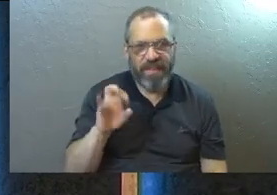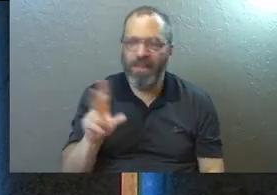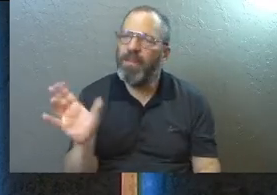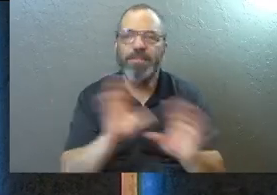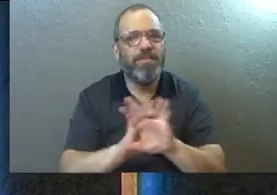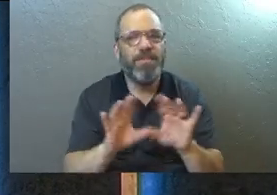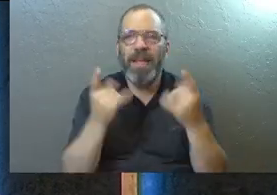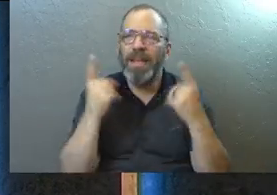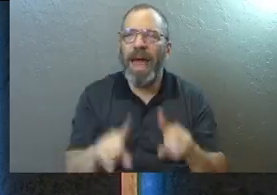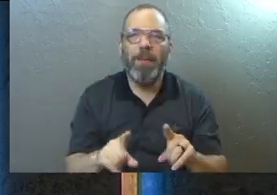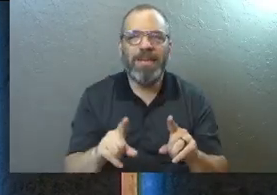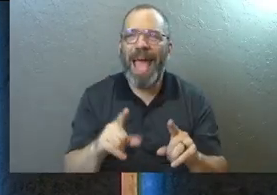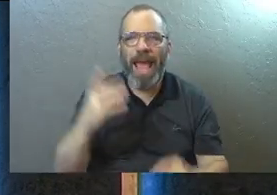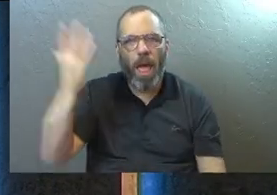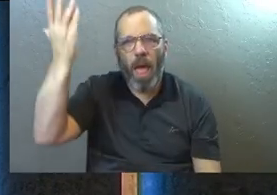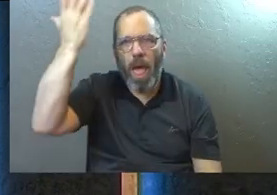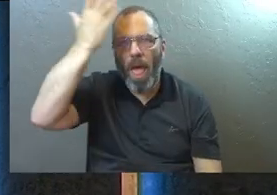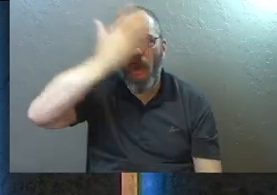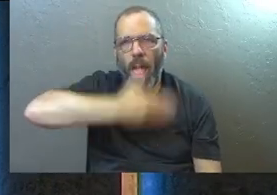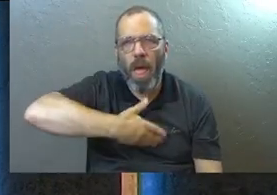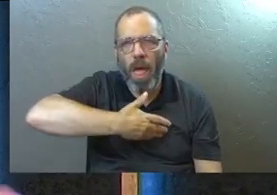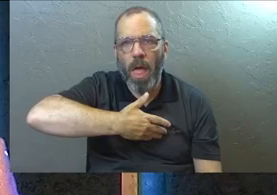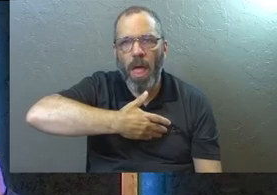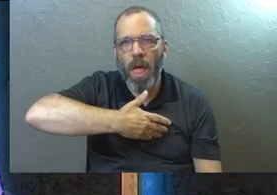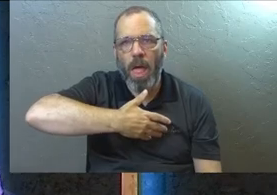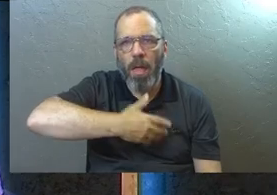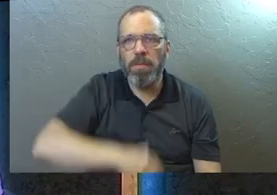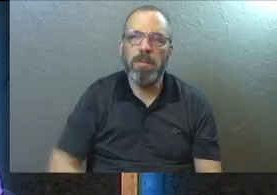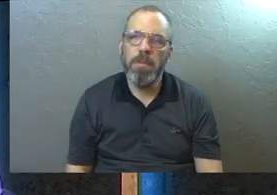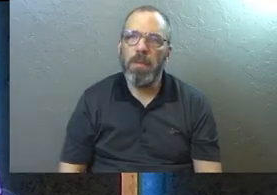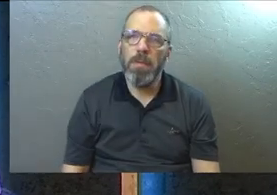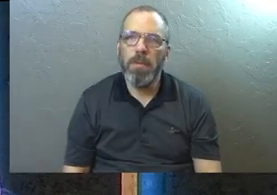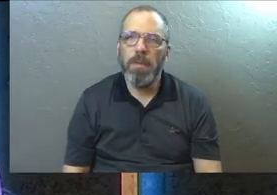It happens to us. We don't even know it's happening to us.